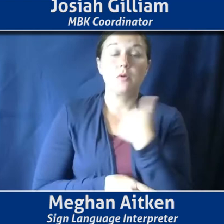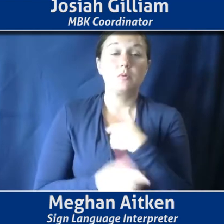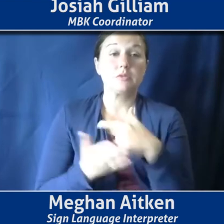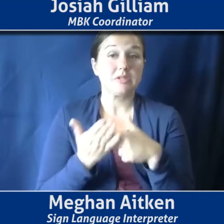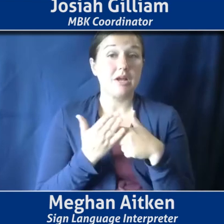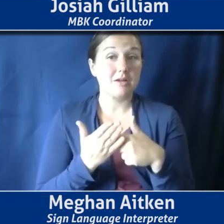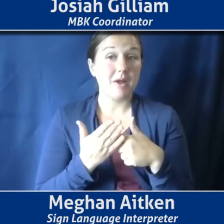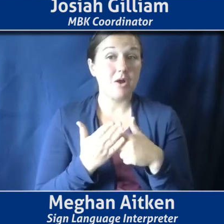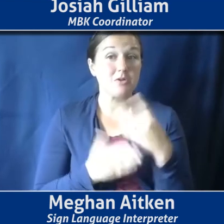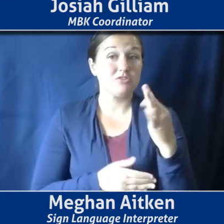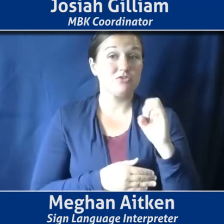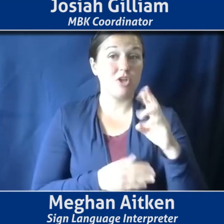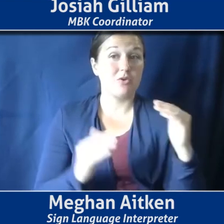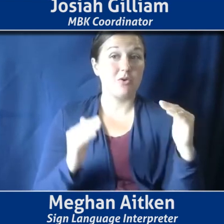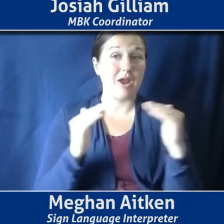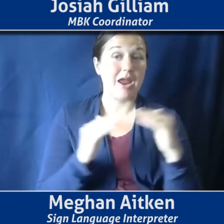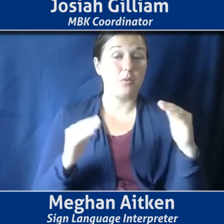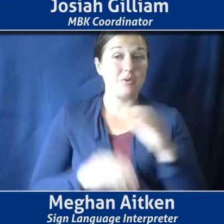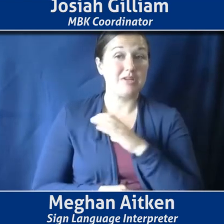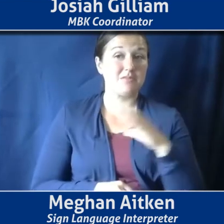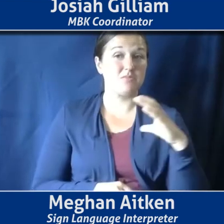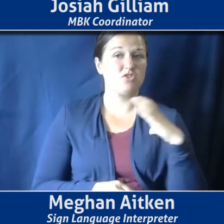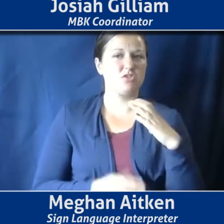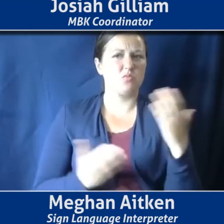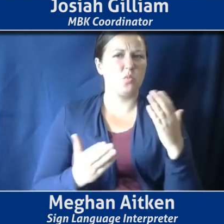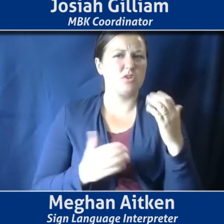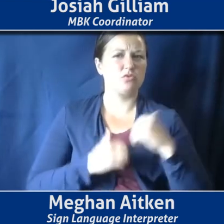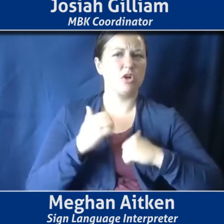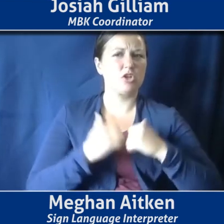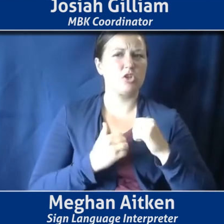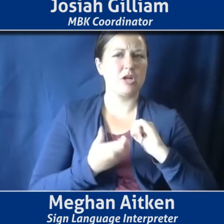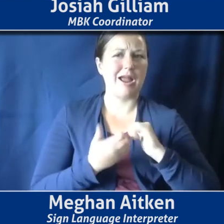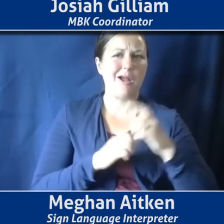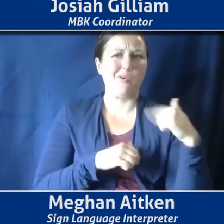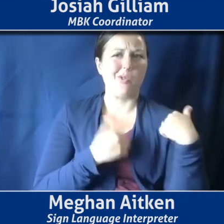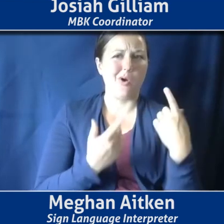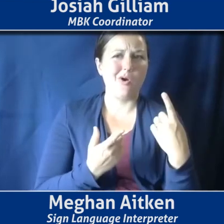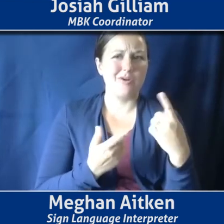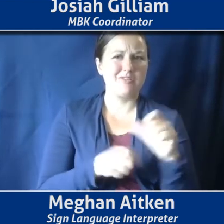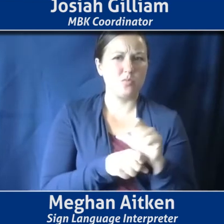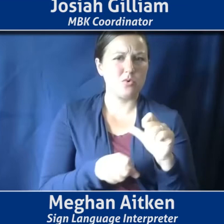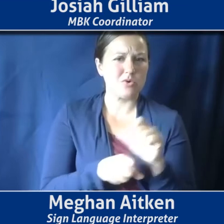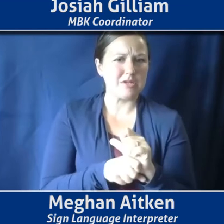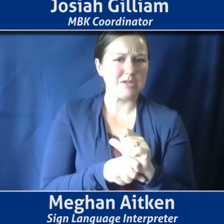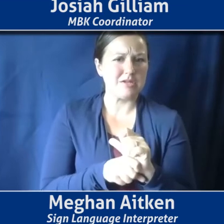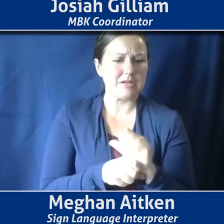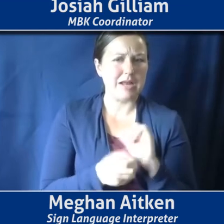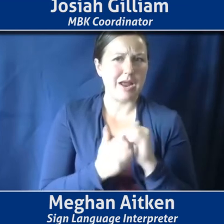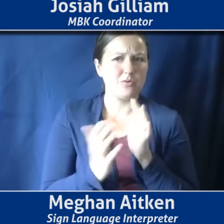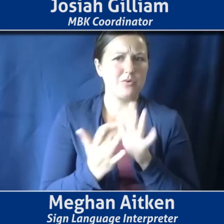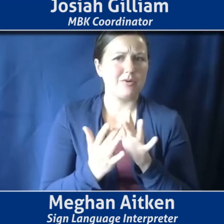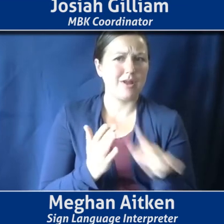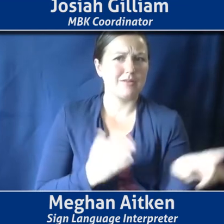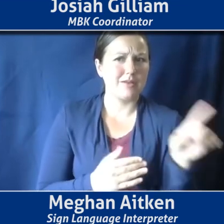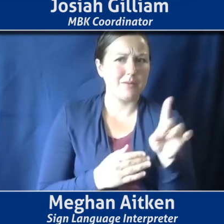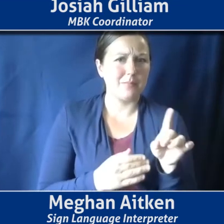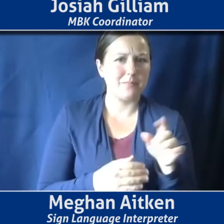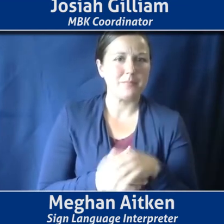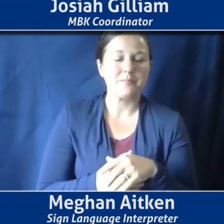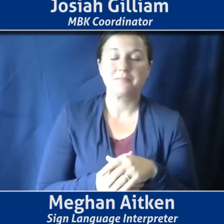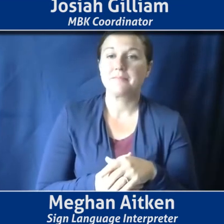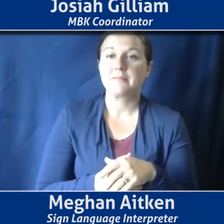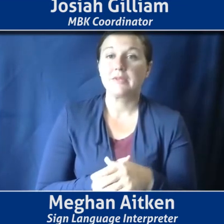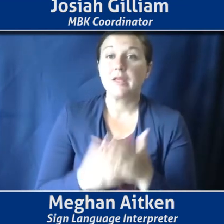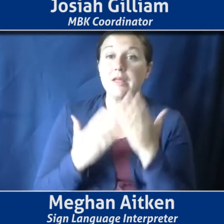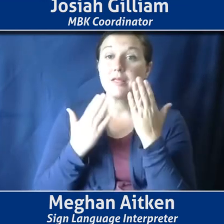How long have they, have they been working? And, and how do folks get in contact, you know, with them? Thank you for